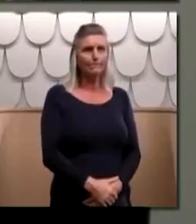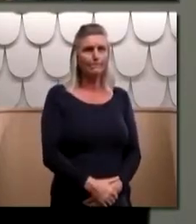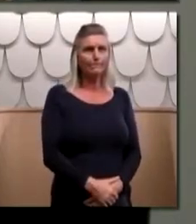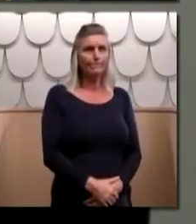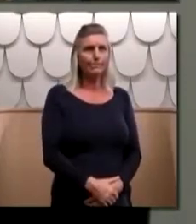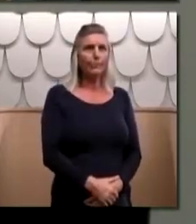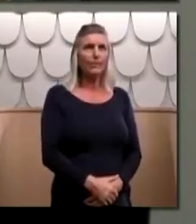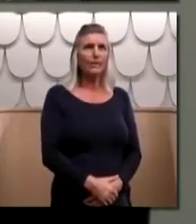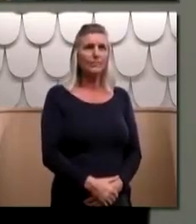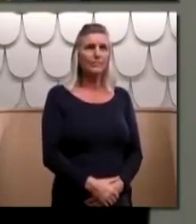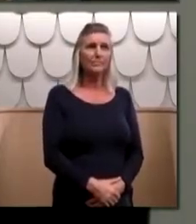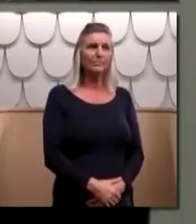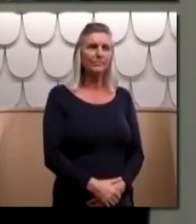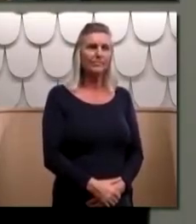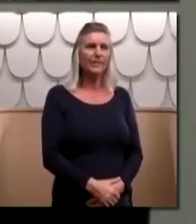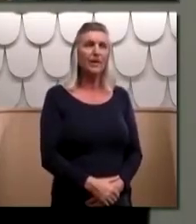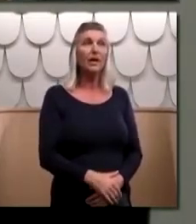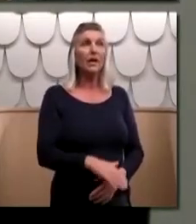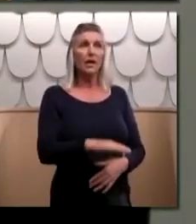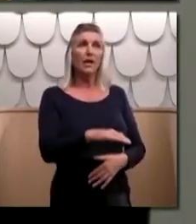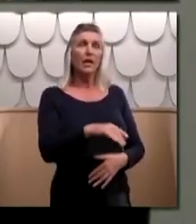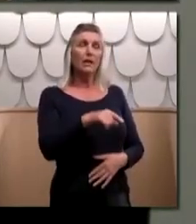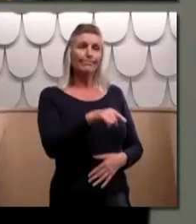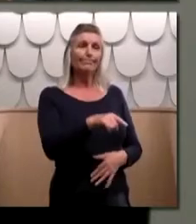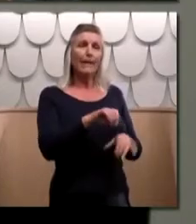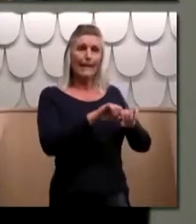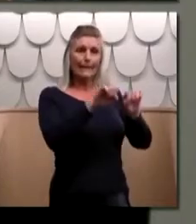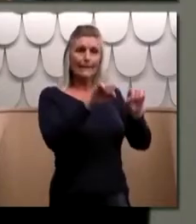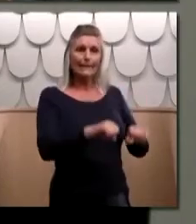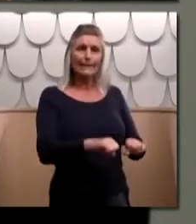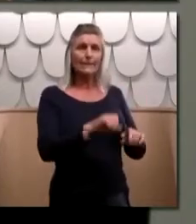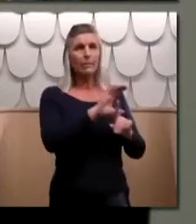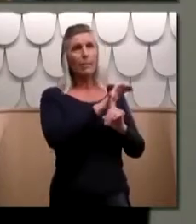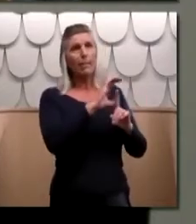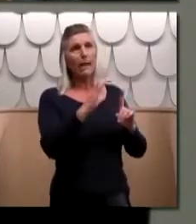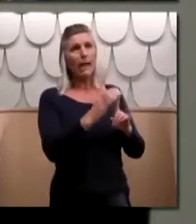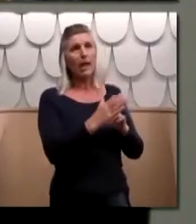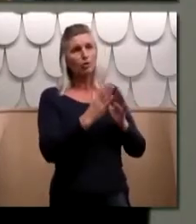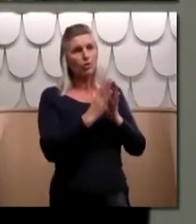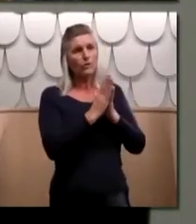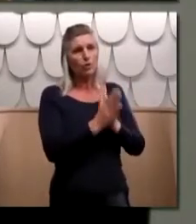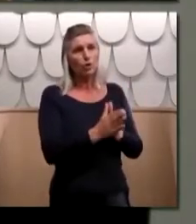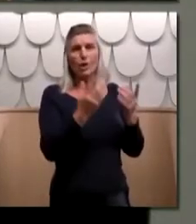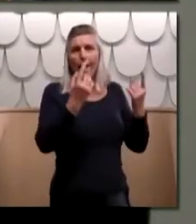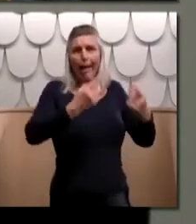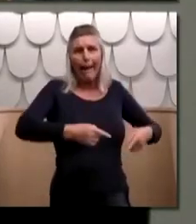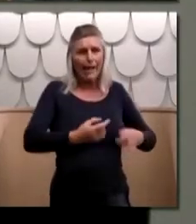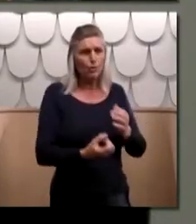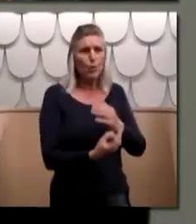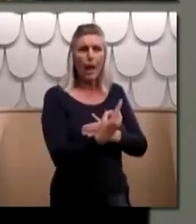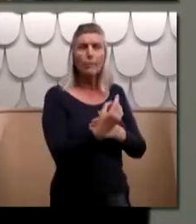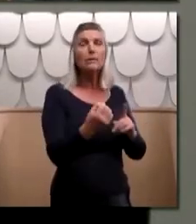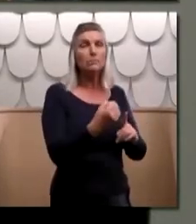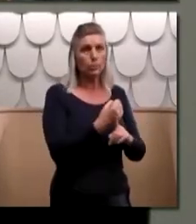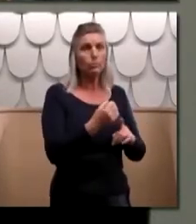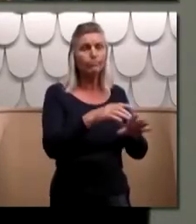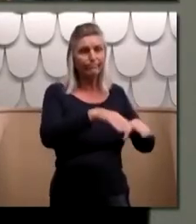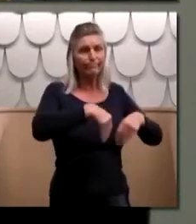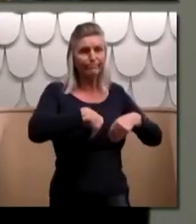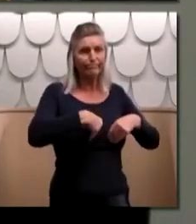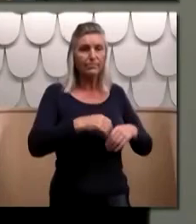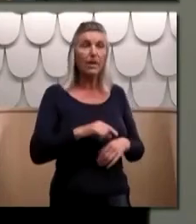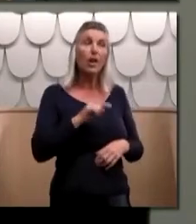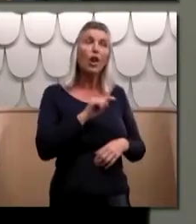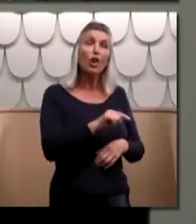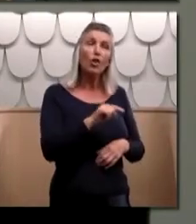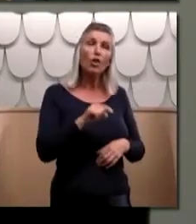We acknowledge that the systems and culture of the church allowed abuse to occur. These systems